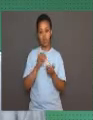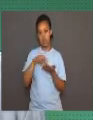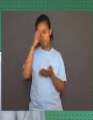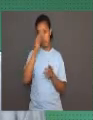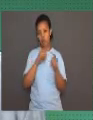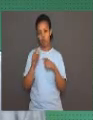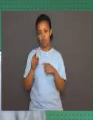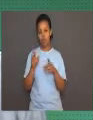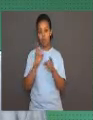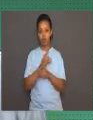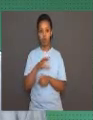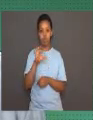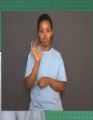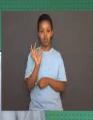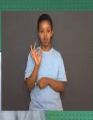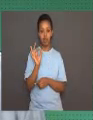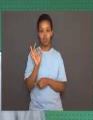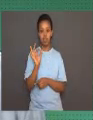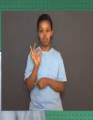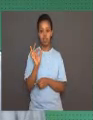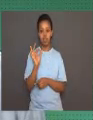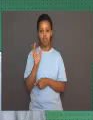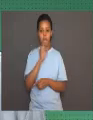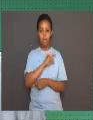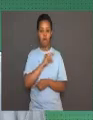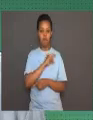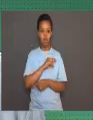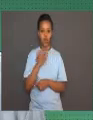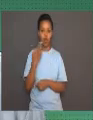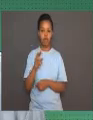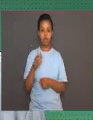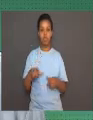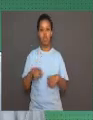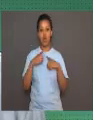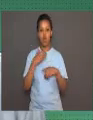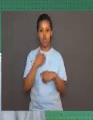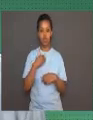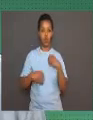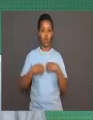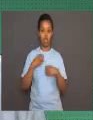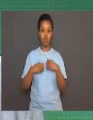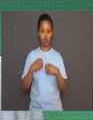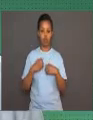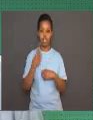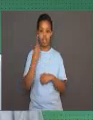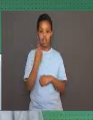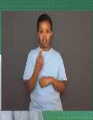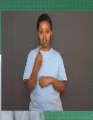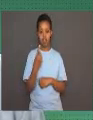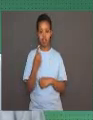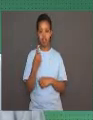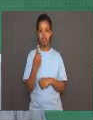are innate tendencies of a living organism toward a particular